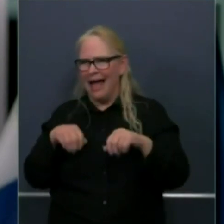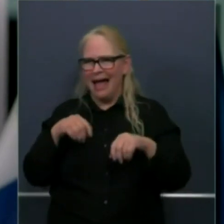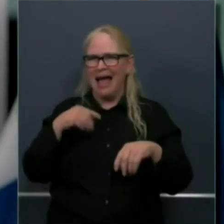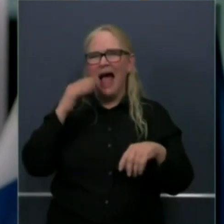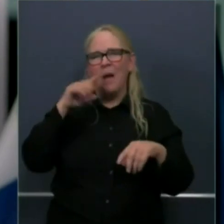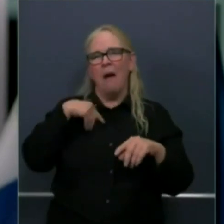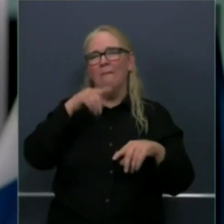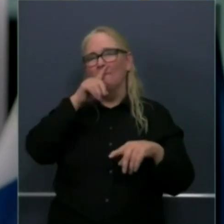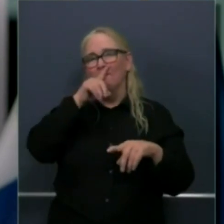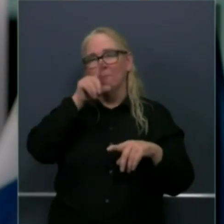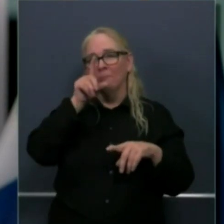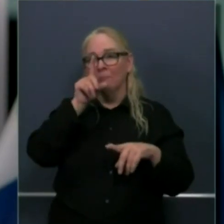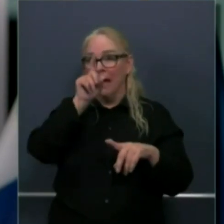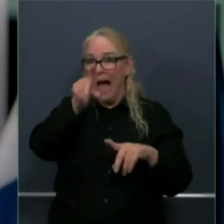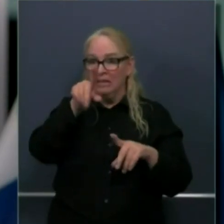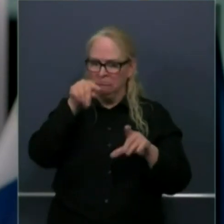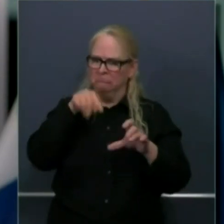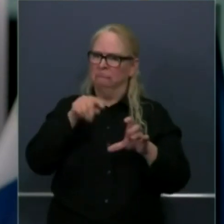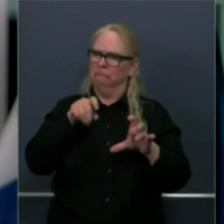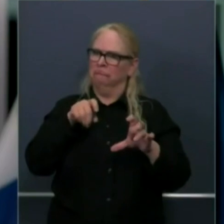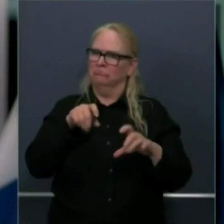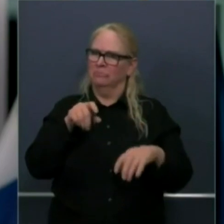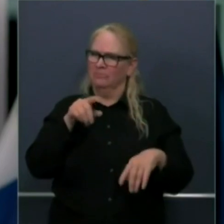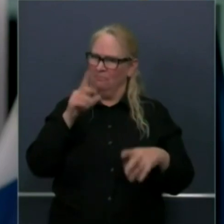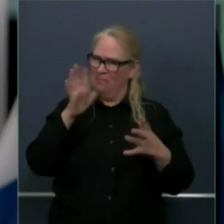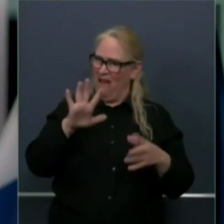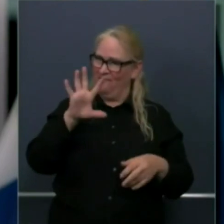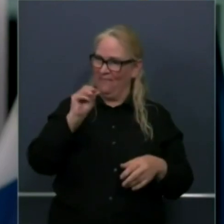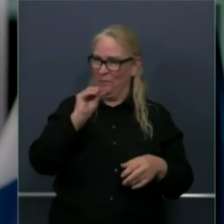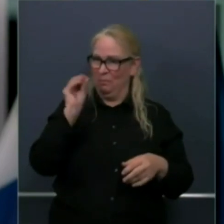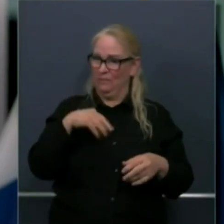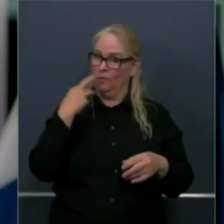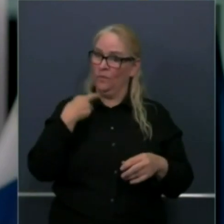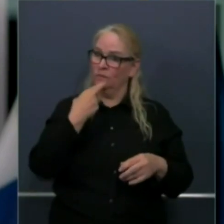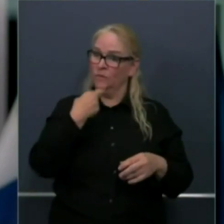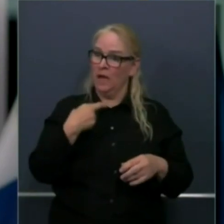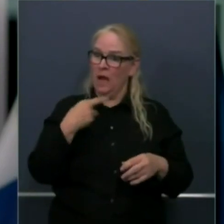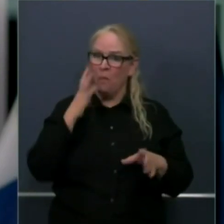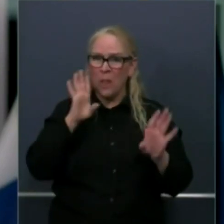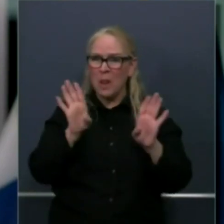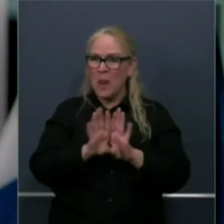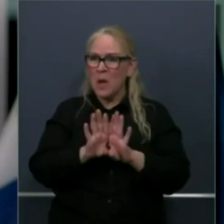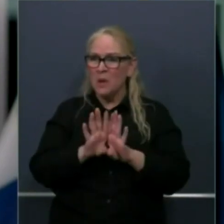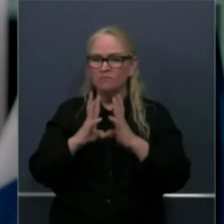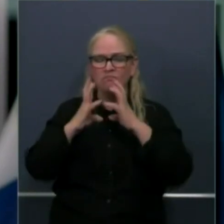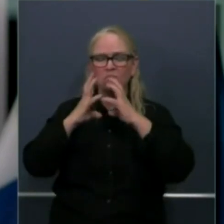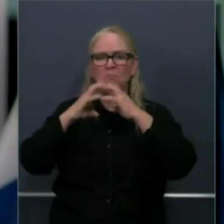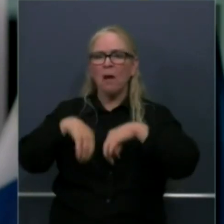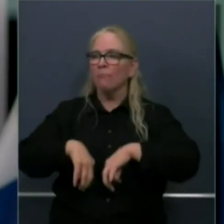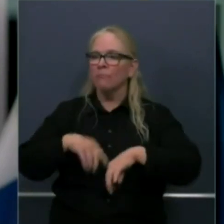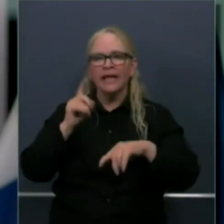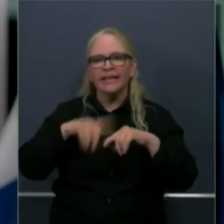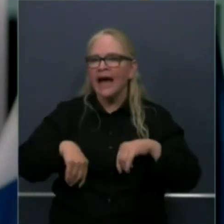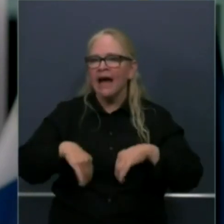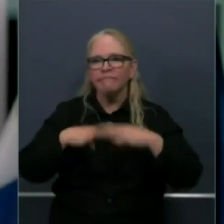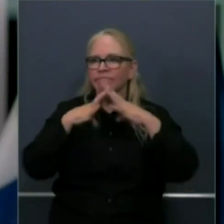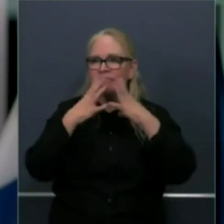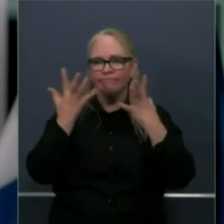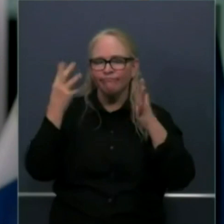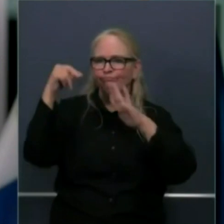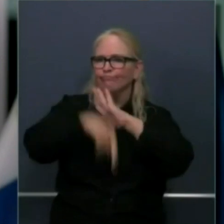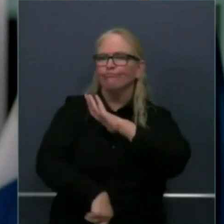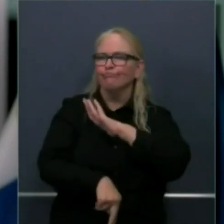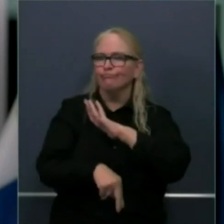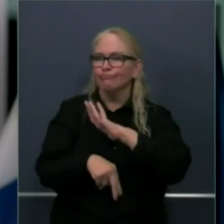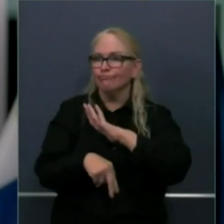Having, again, been in the industry, opened, and had to close a number of restaurants, the percentage that fall off the radar on an annual basis